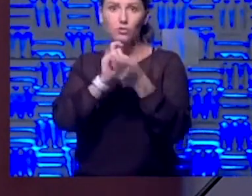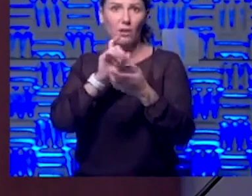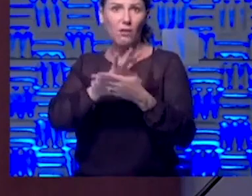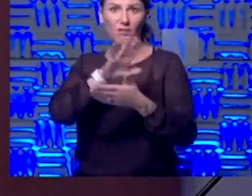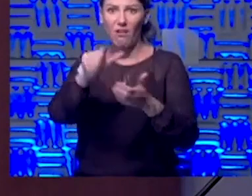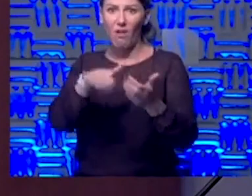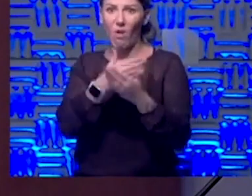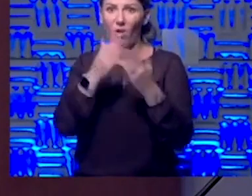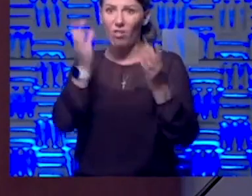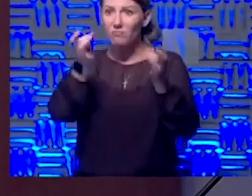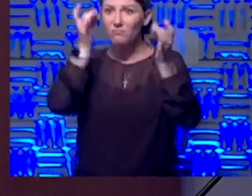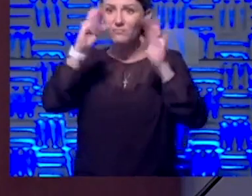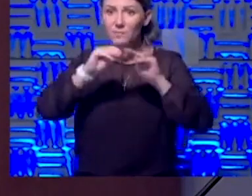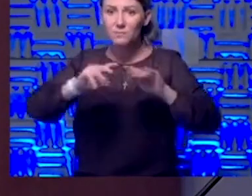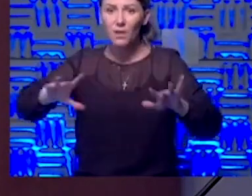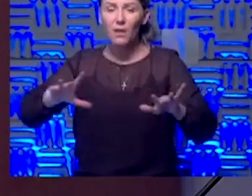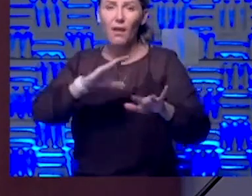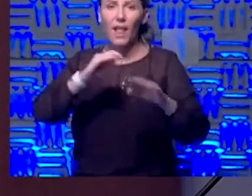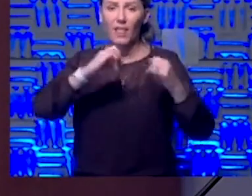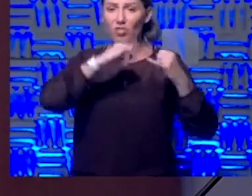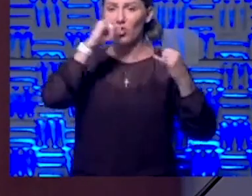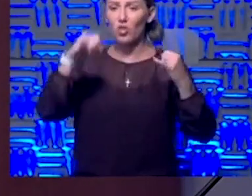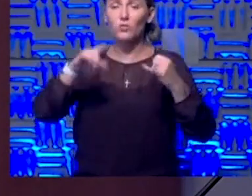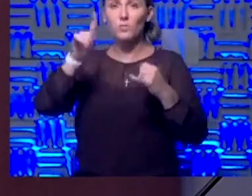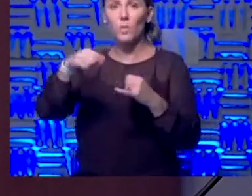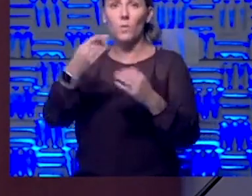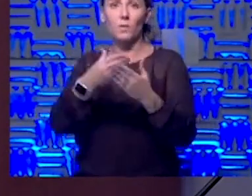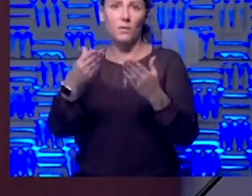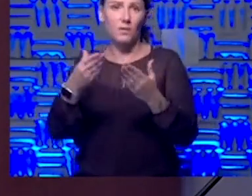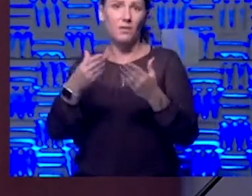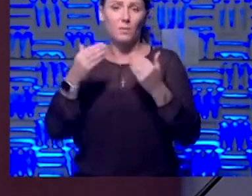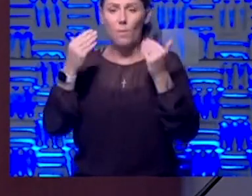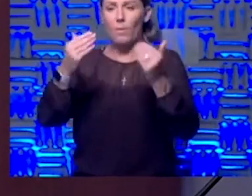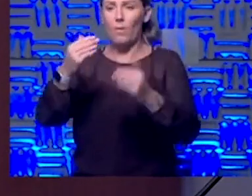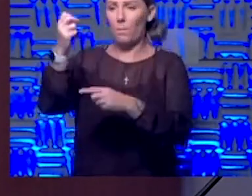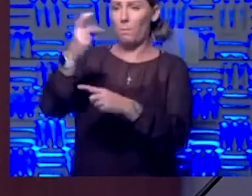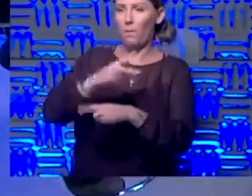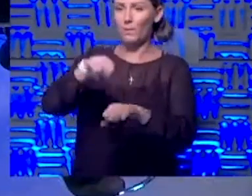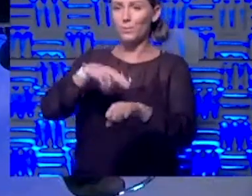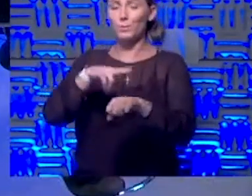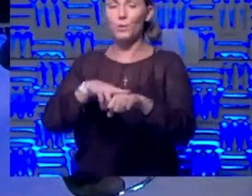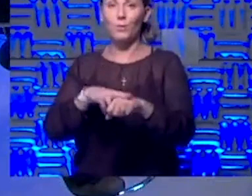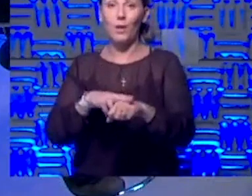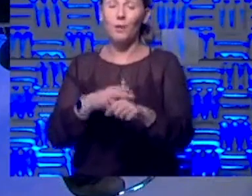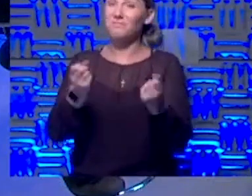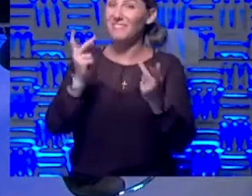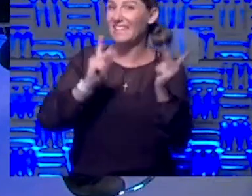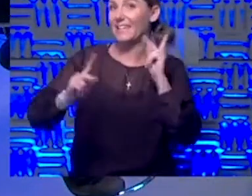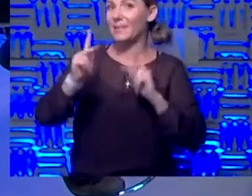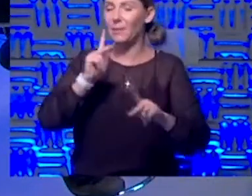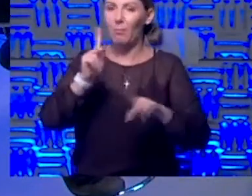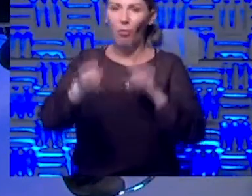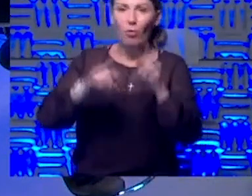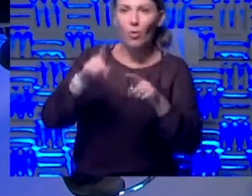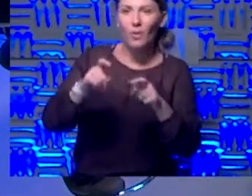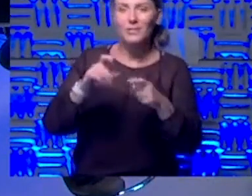this curve. And it's the only thing that's going to let us get back to normalcy. And the question that's on most minds here in Kansas City is how soon can, really